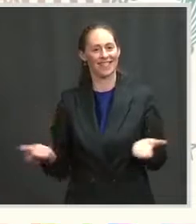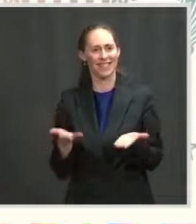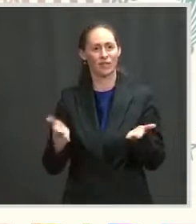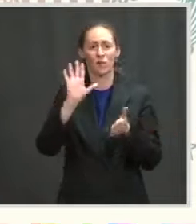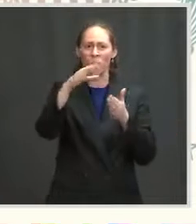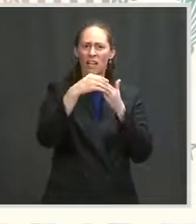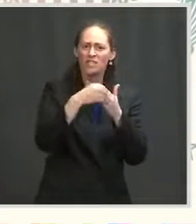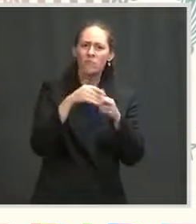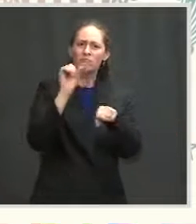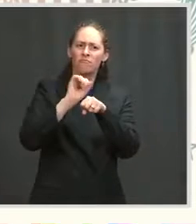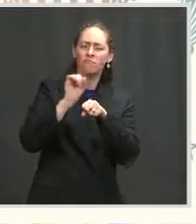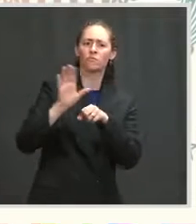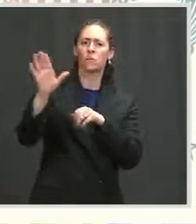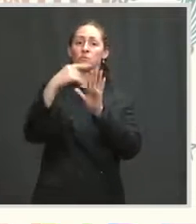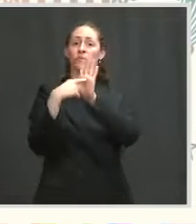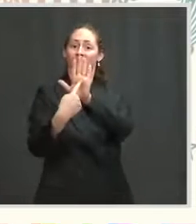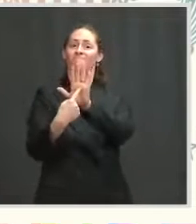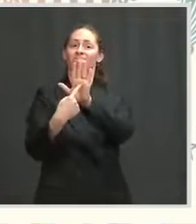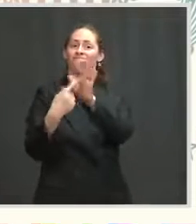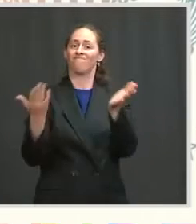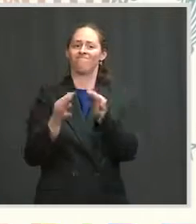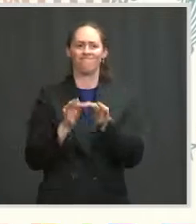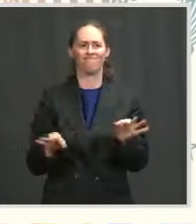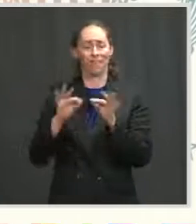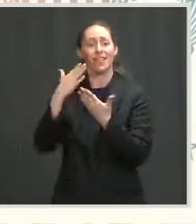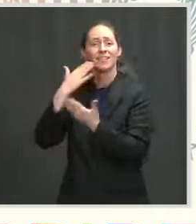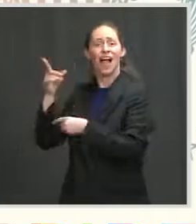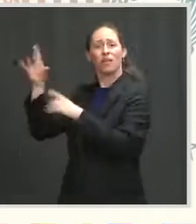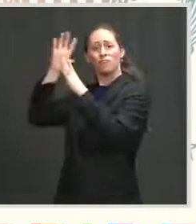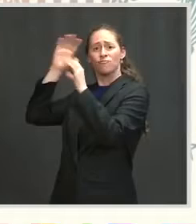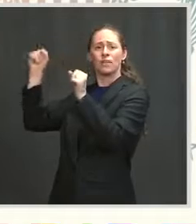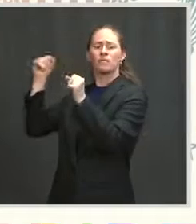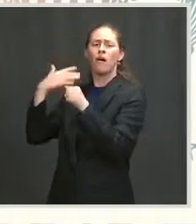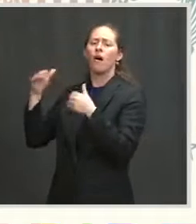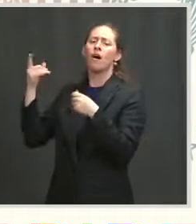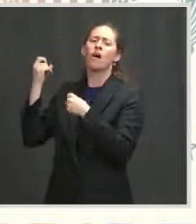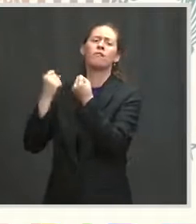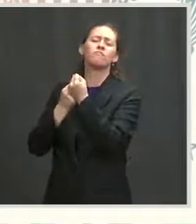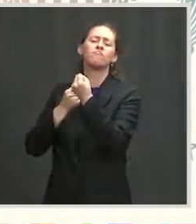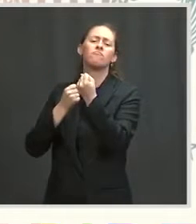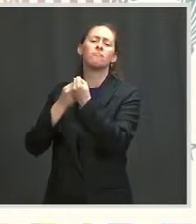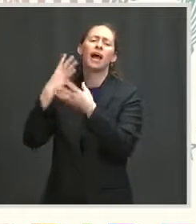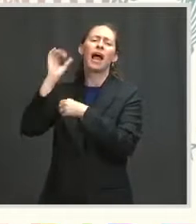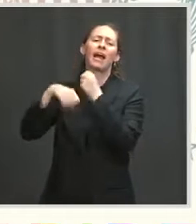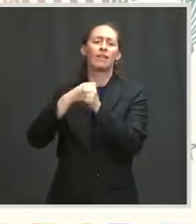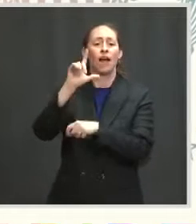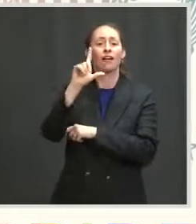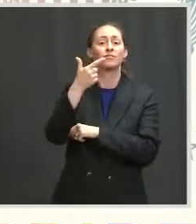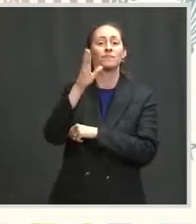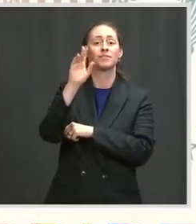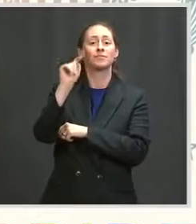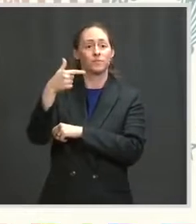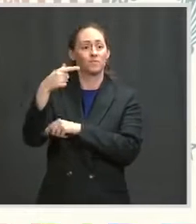representation. And Mr. President, thank you for your many years advocating LGBTQ plus equality and for everything